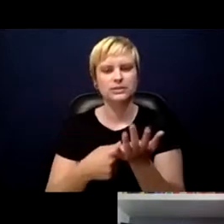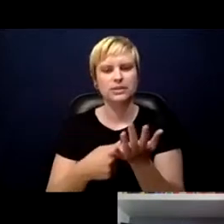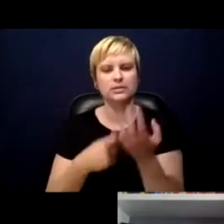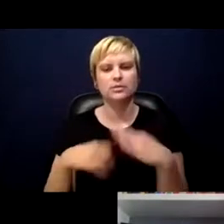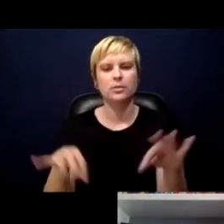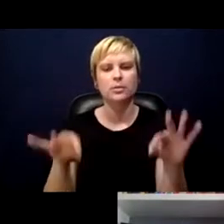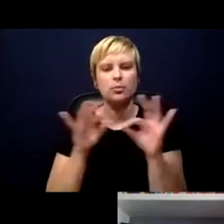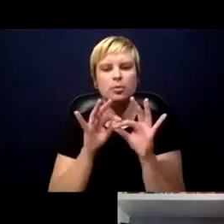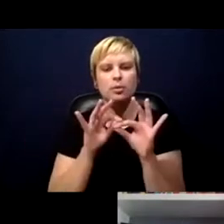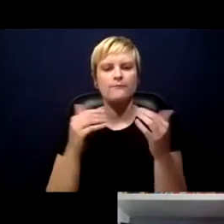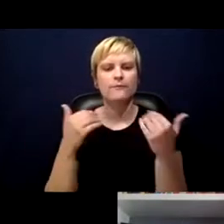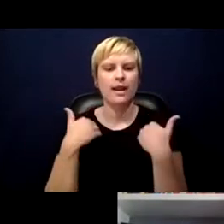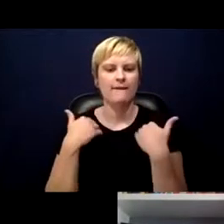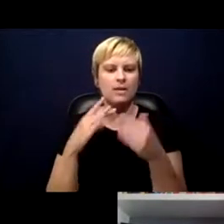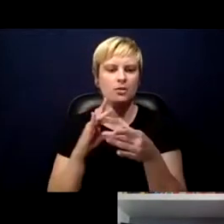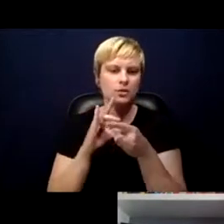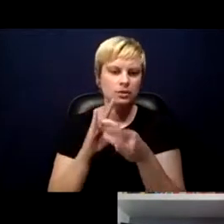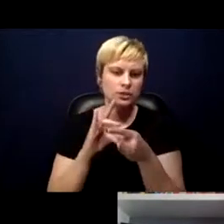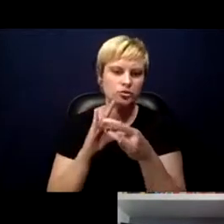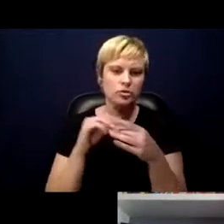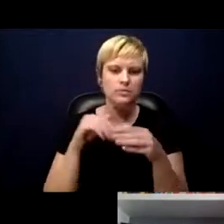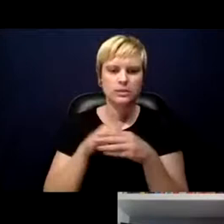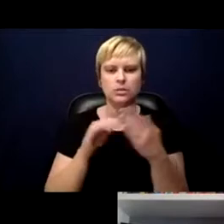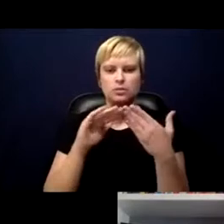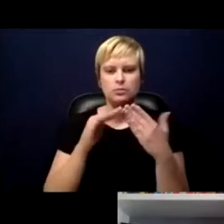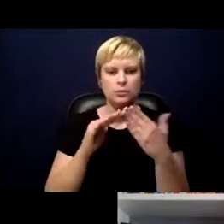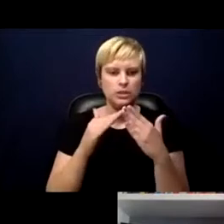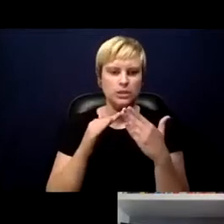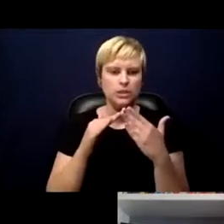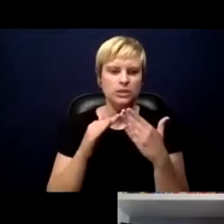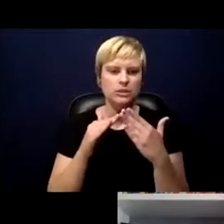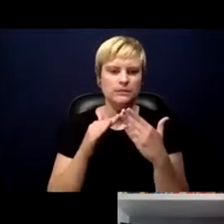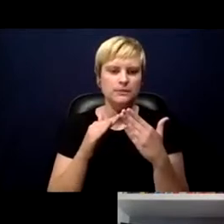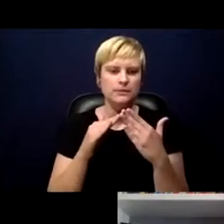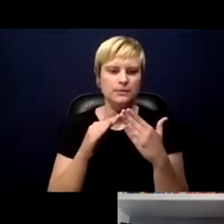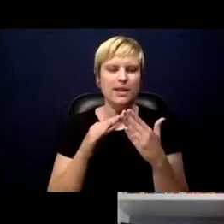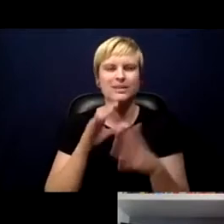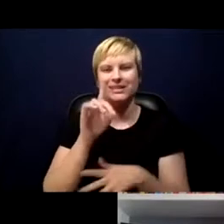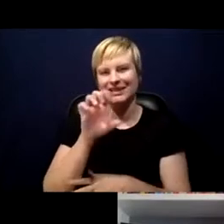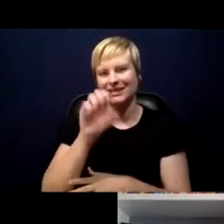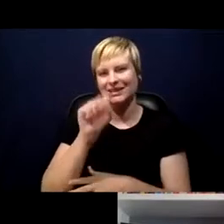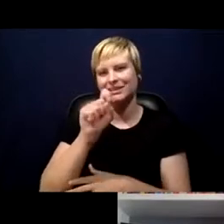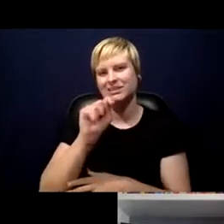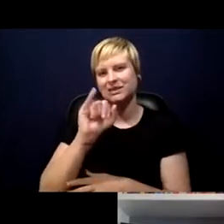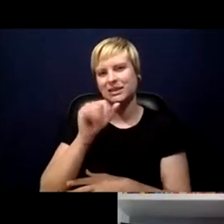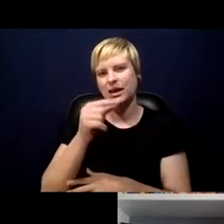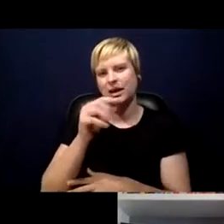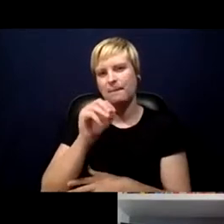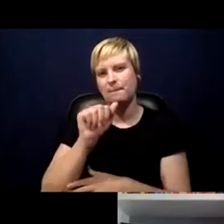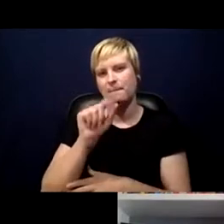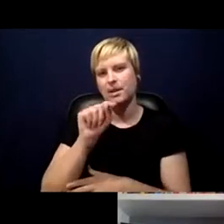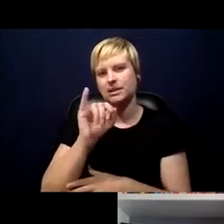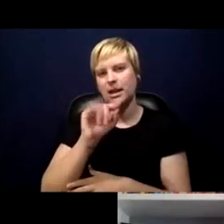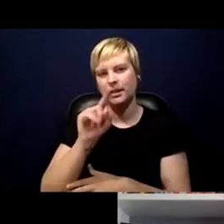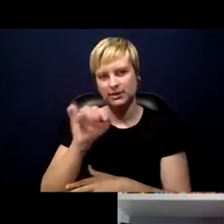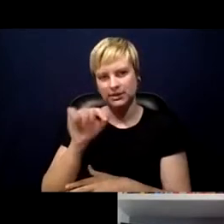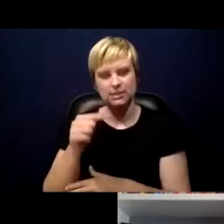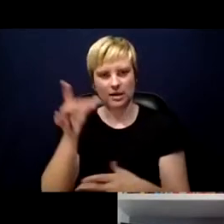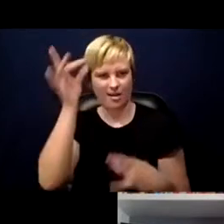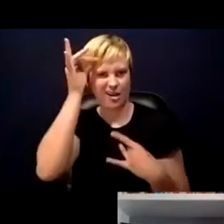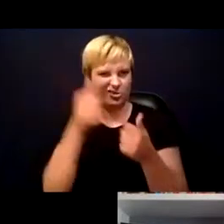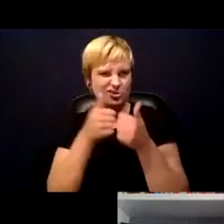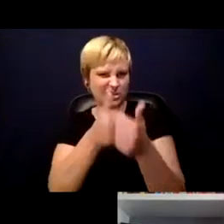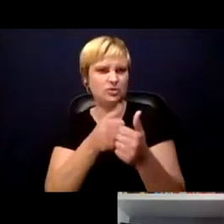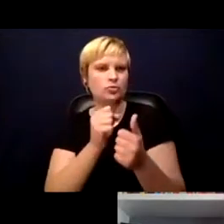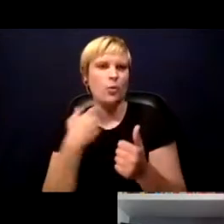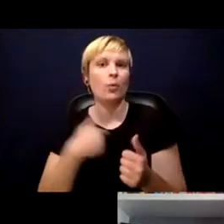having those relationships in the community and destigmatizing the contact tracing so that we can be successful